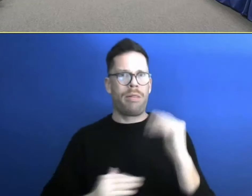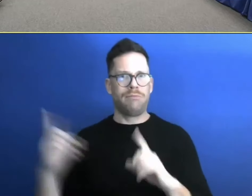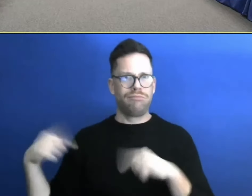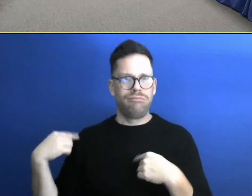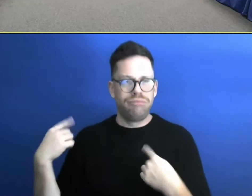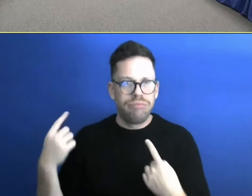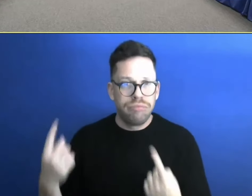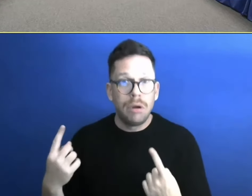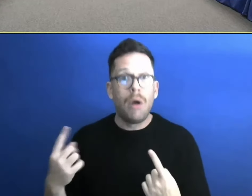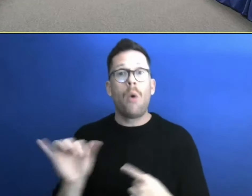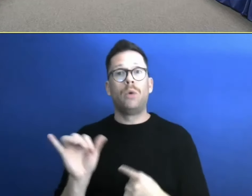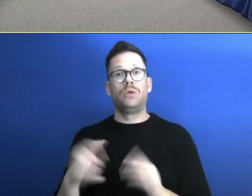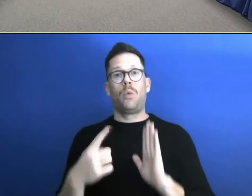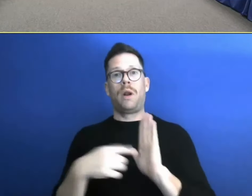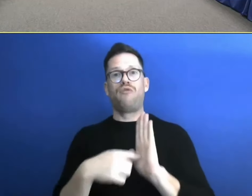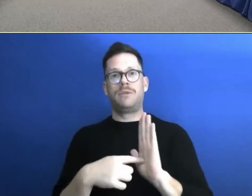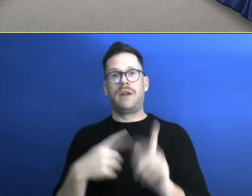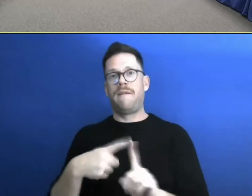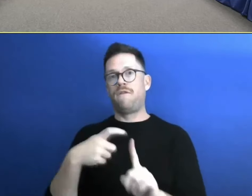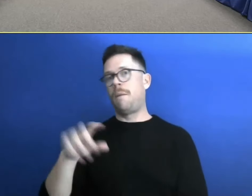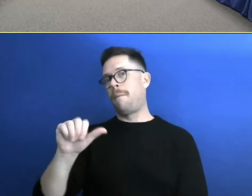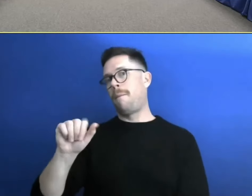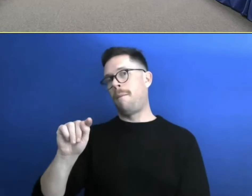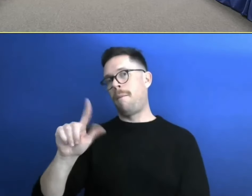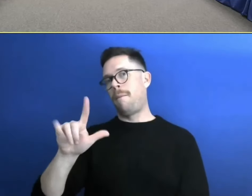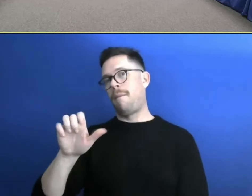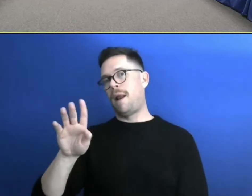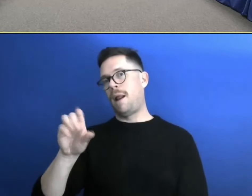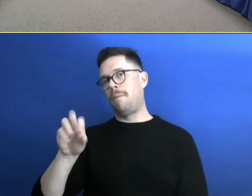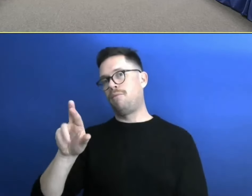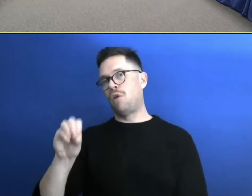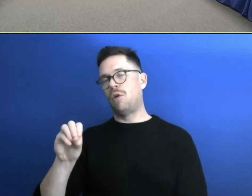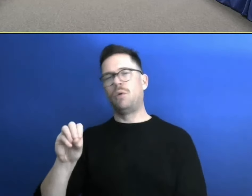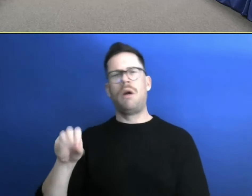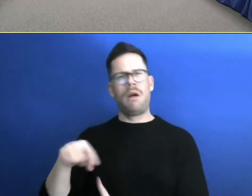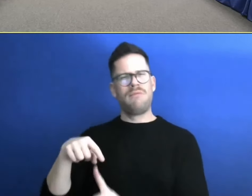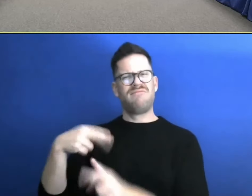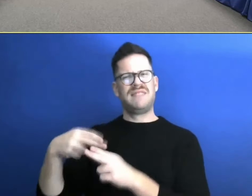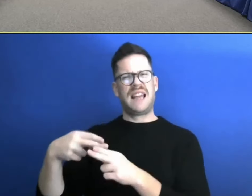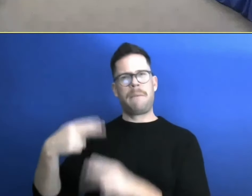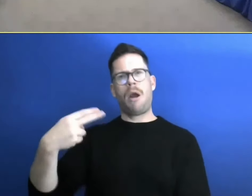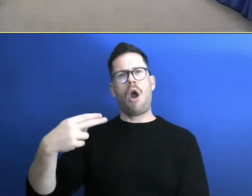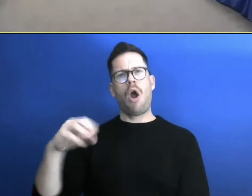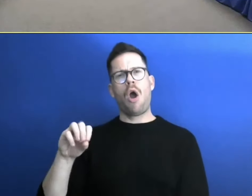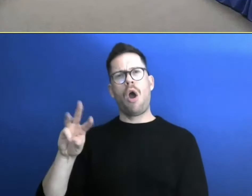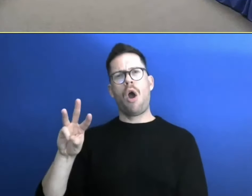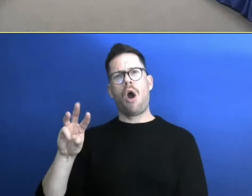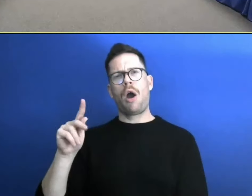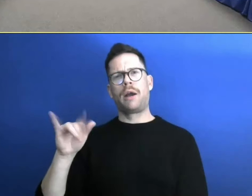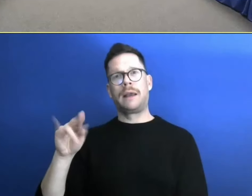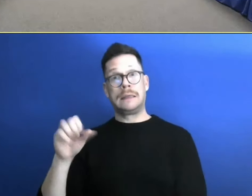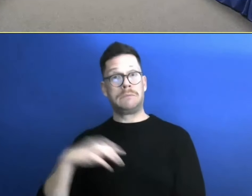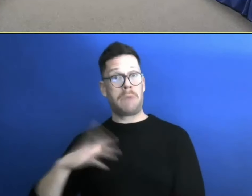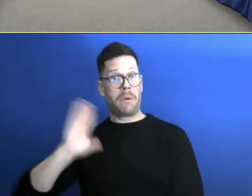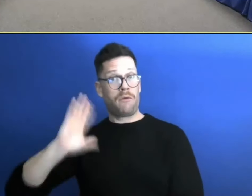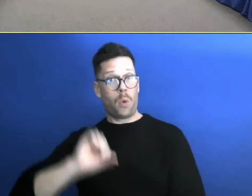a representative from Antelboro who is one of the lead legislators on Jim Hawkins. yes. Representative Hawkins, um, who I used to work with.